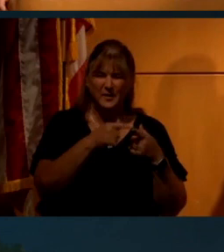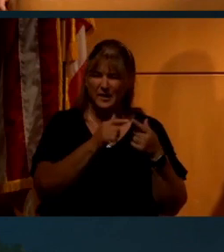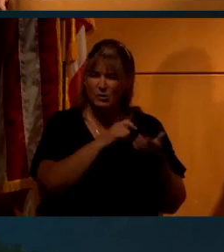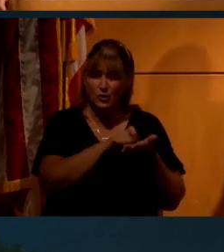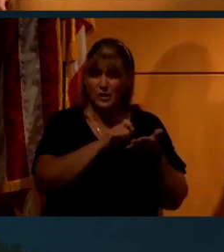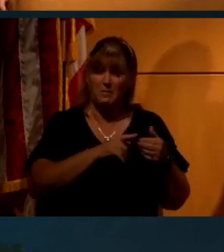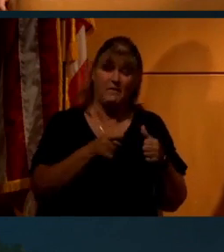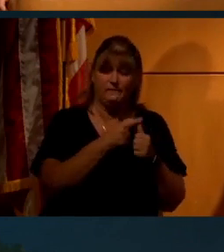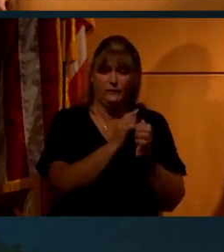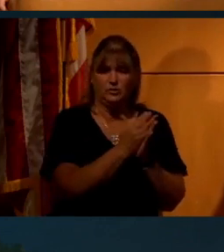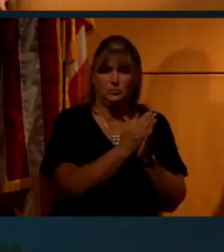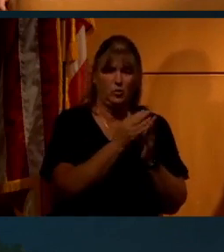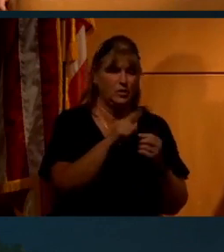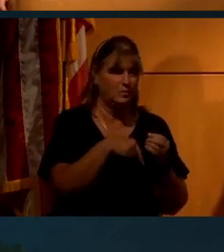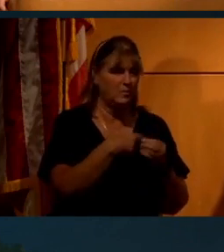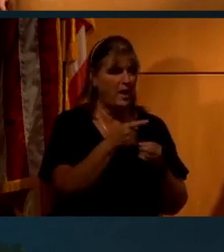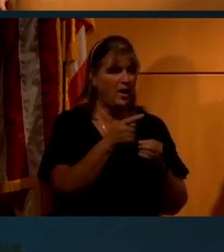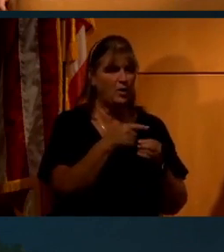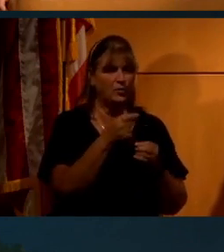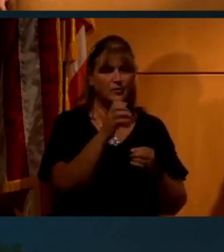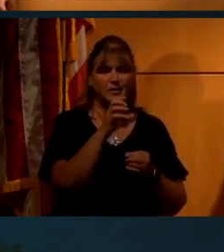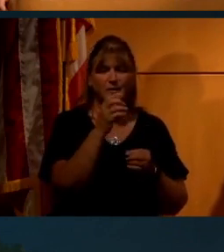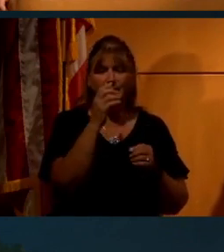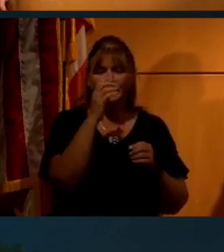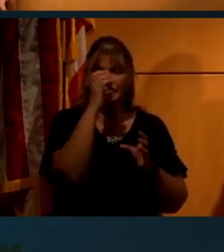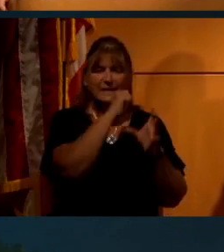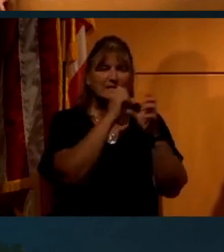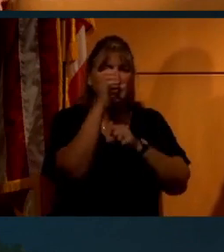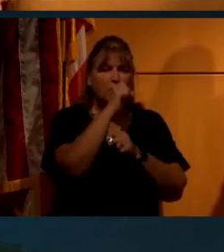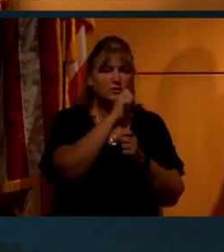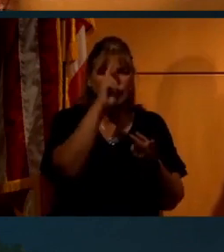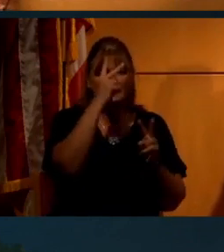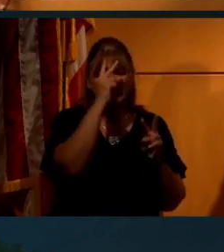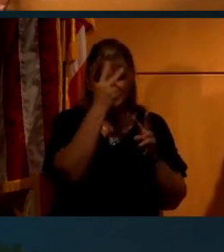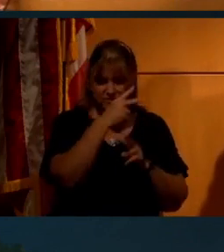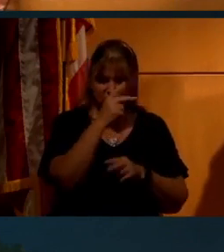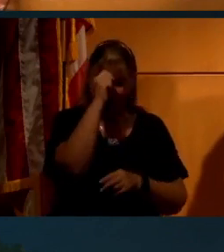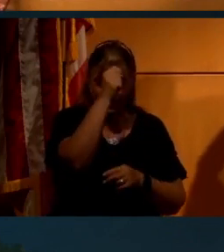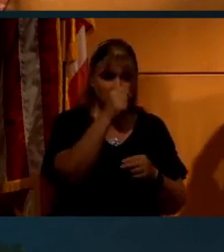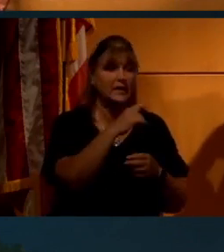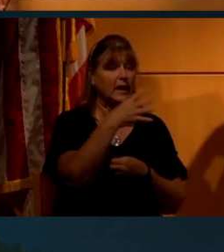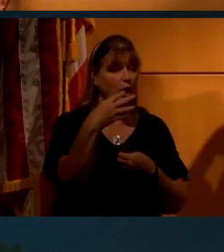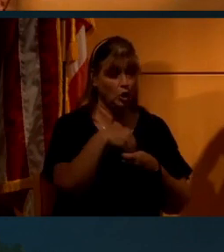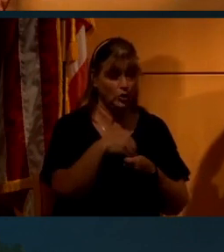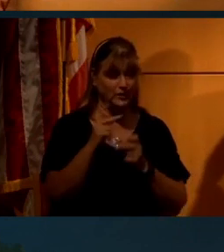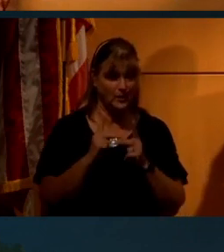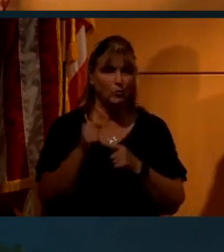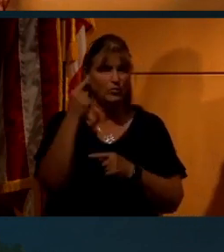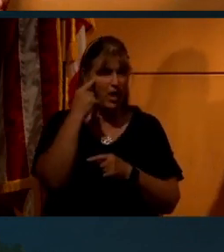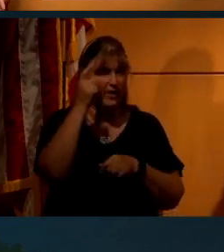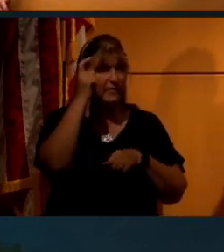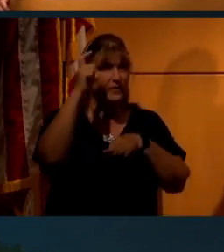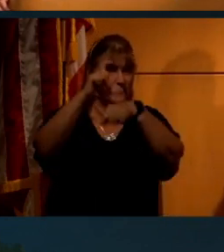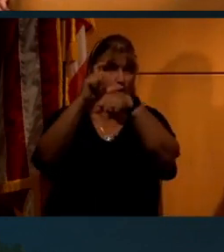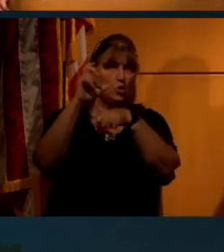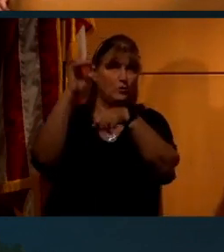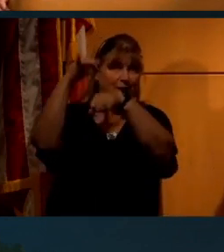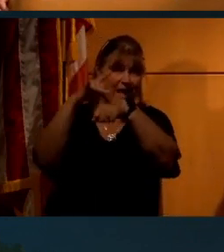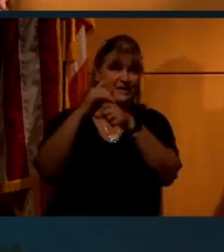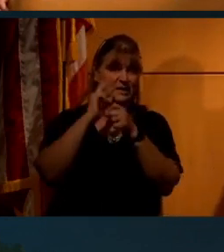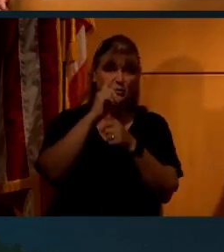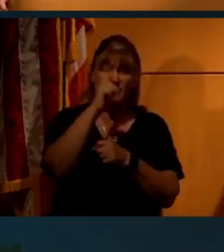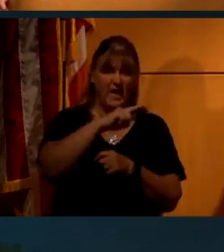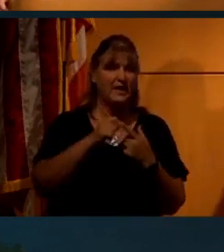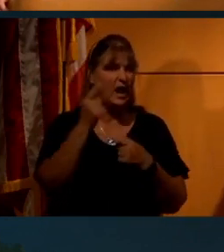writing my first book about conspiracy theories and misconceptions, including the people who thought the moon landings were faked. And as